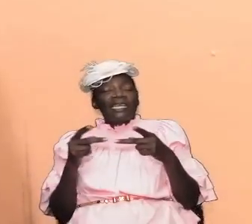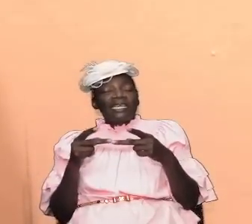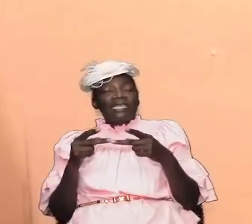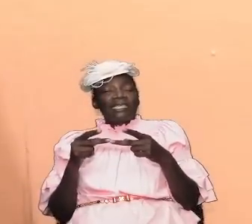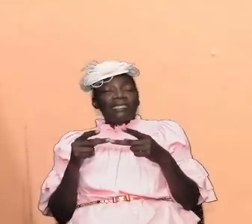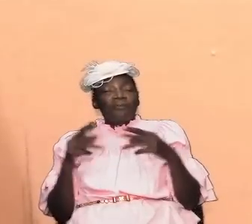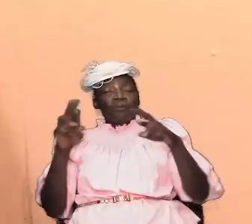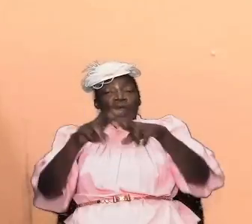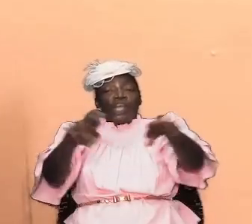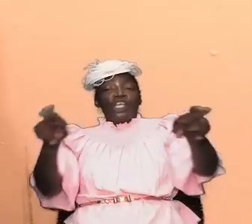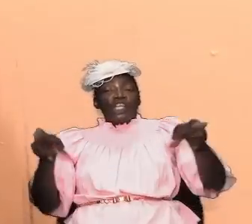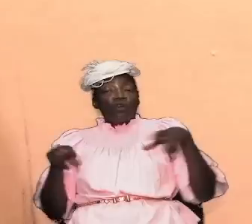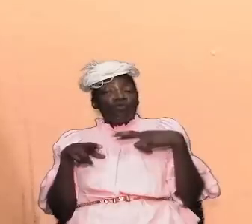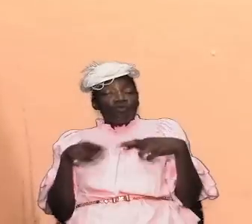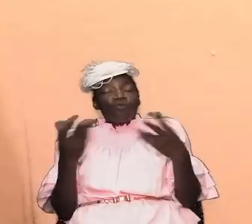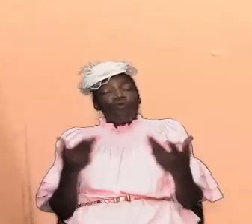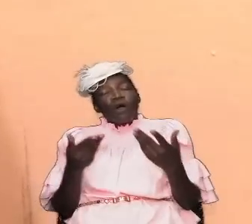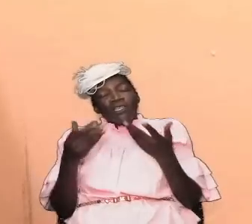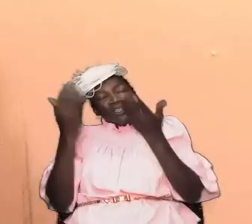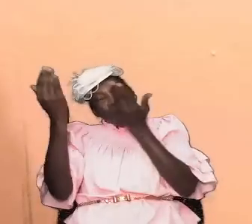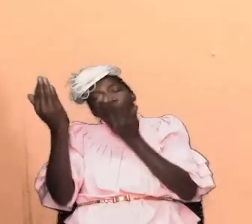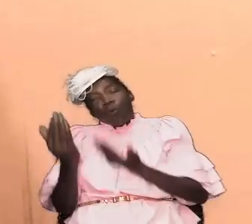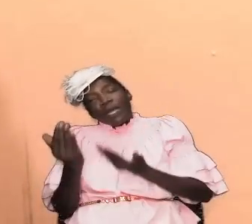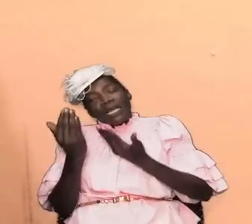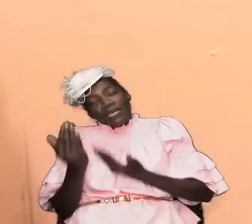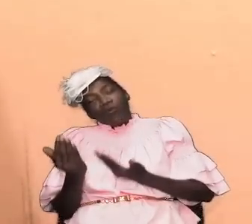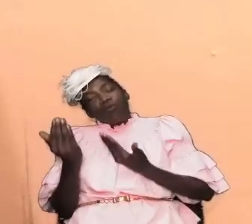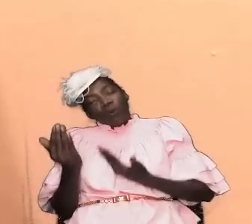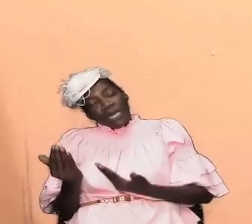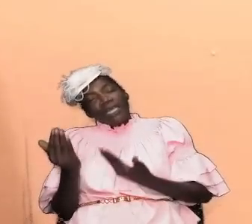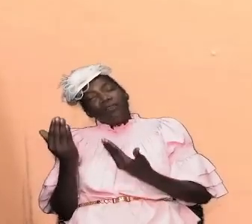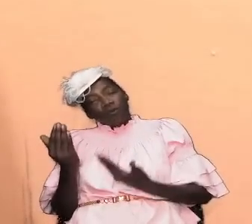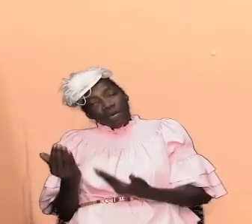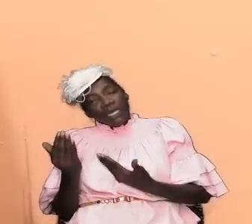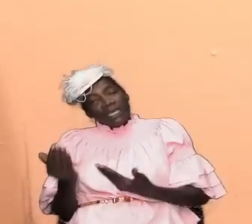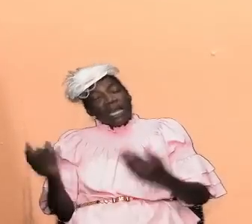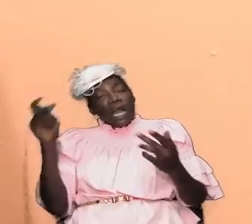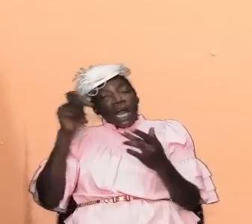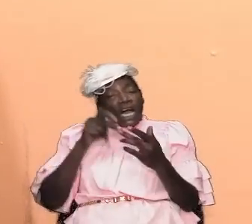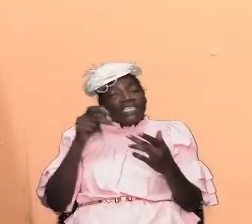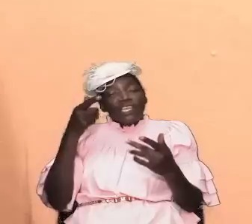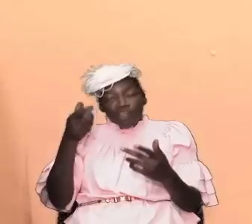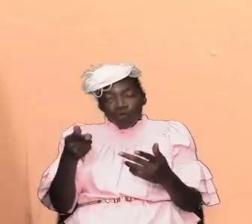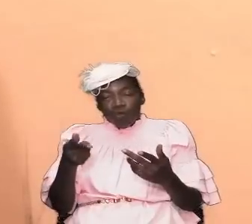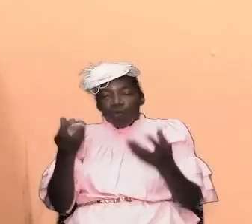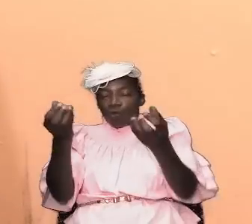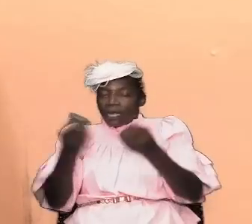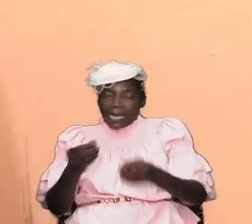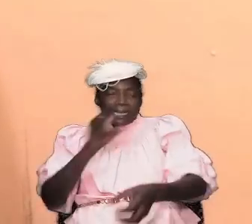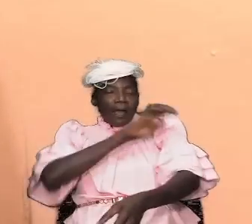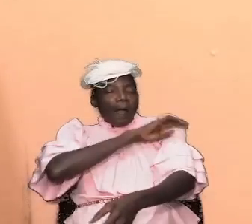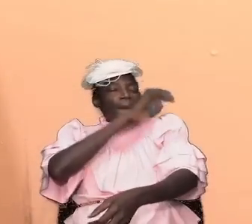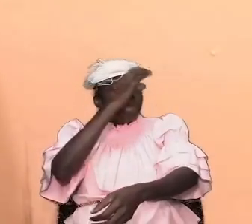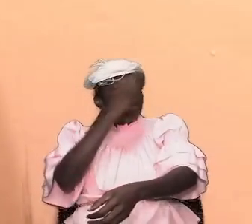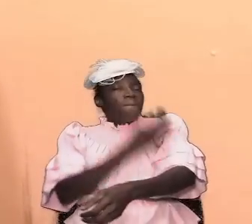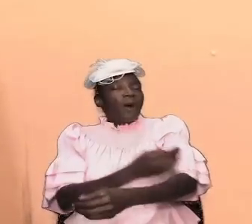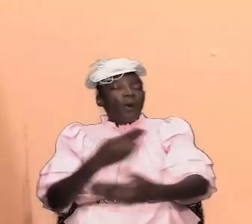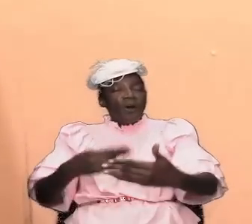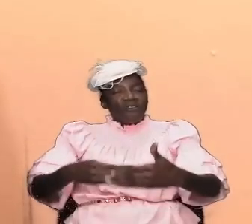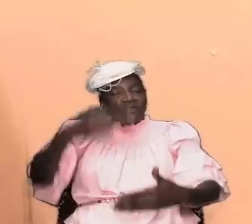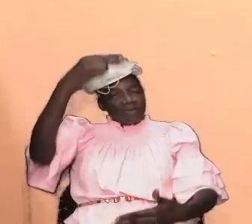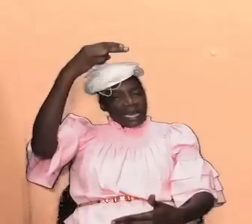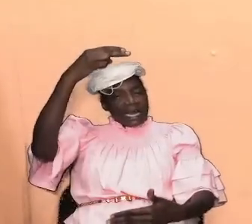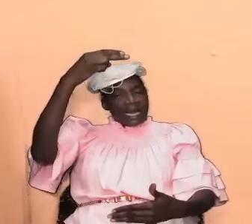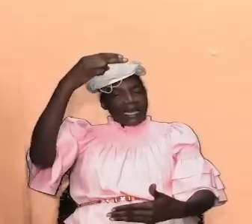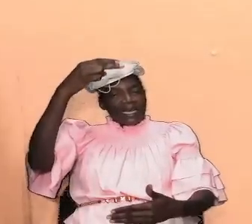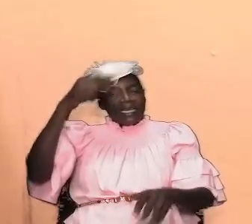room and i want you to tarry there to stay there until you be endued with power from an eye